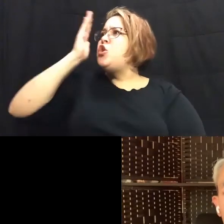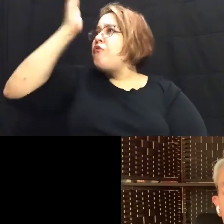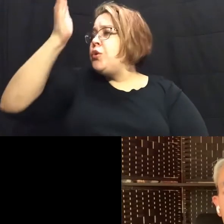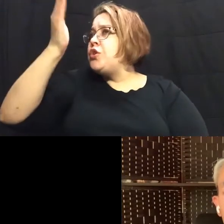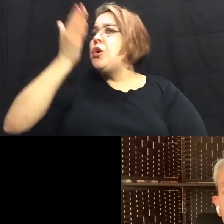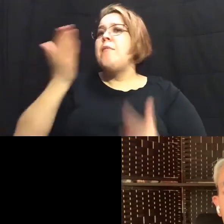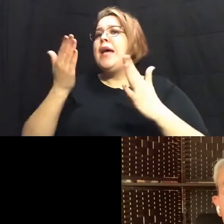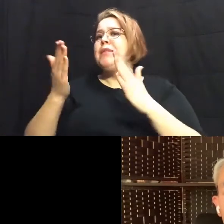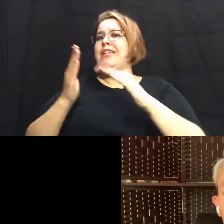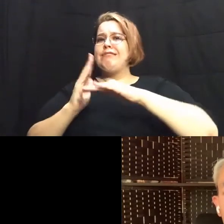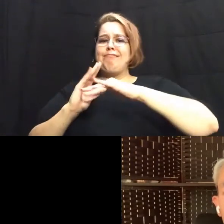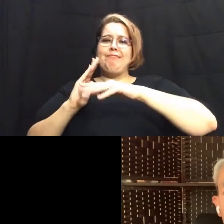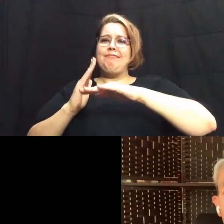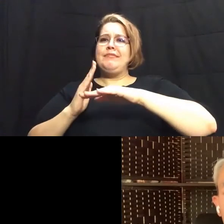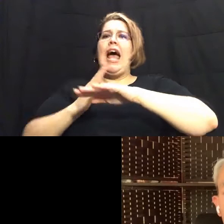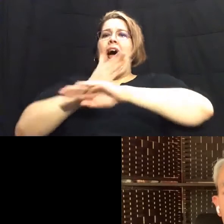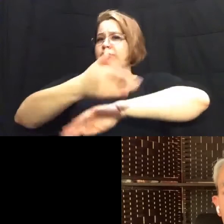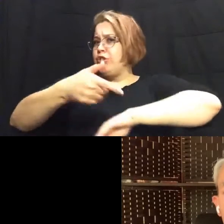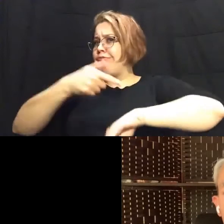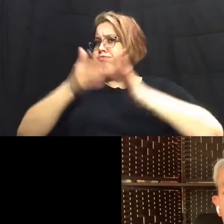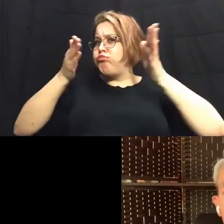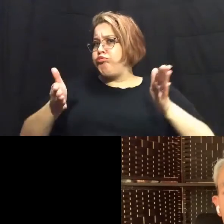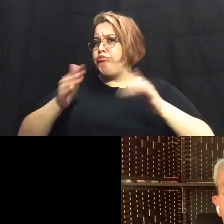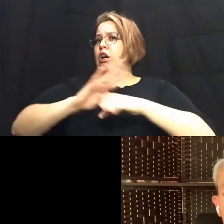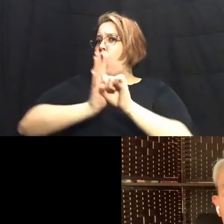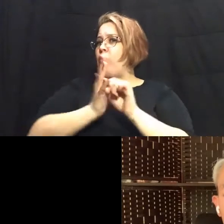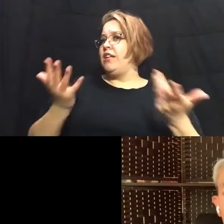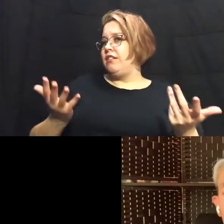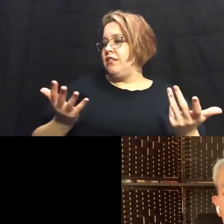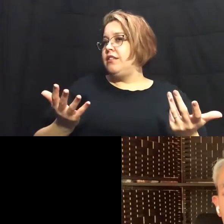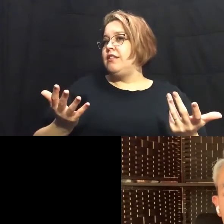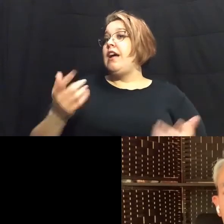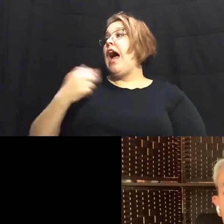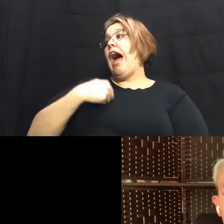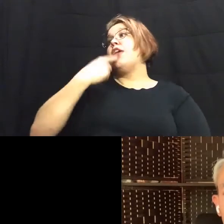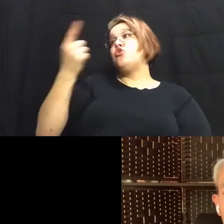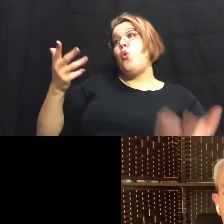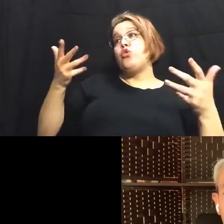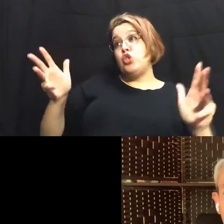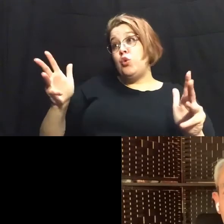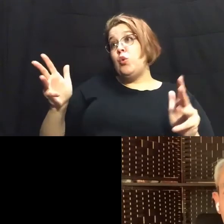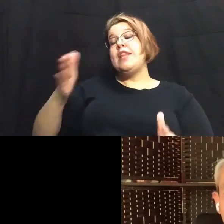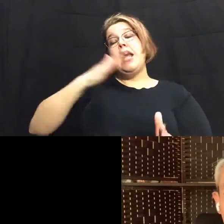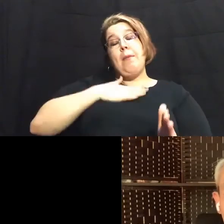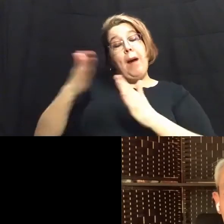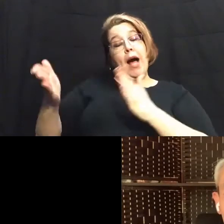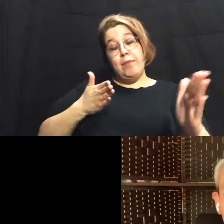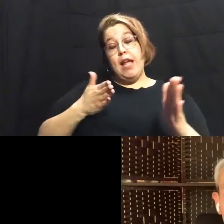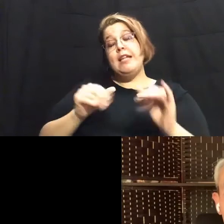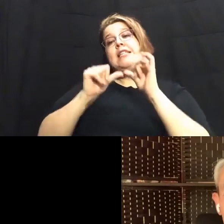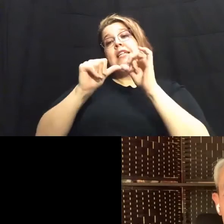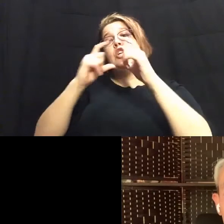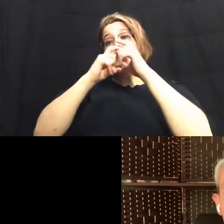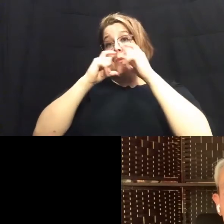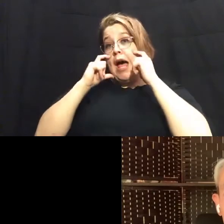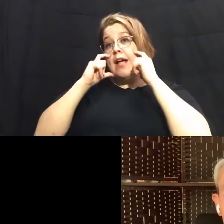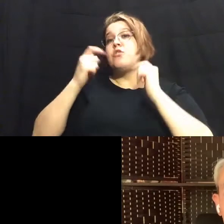um the time frame of the coronavirus i i told you that my plan is to wear masks when i